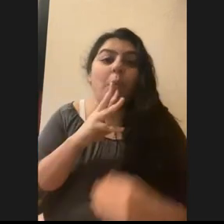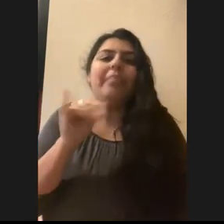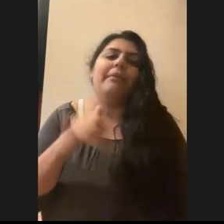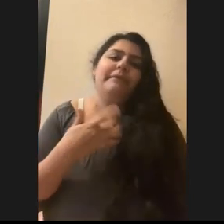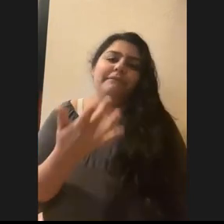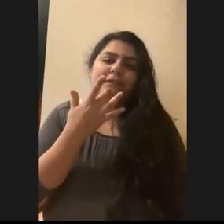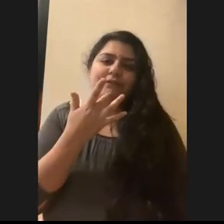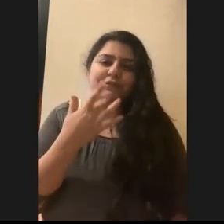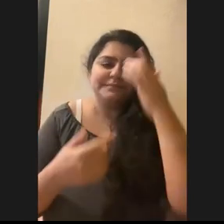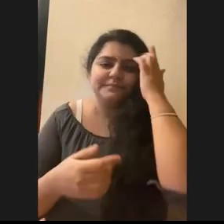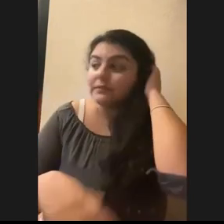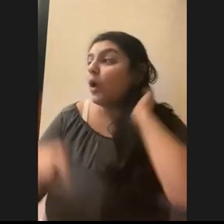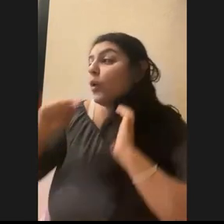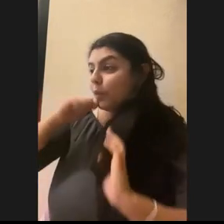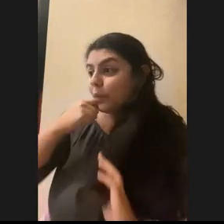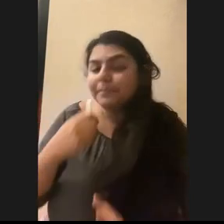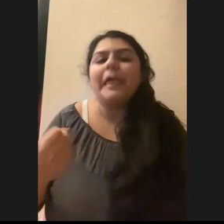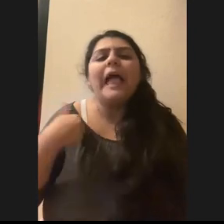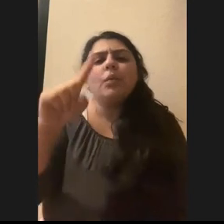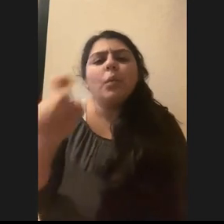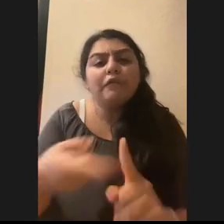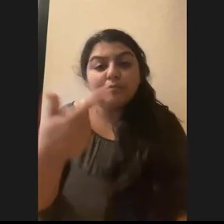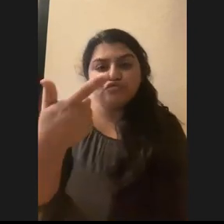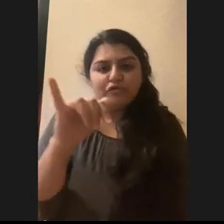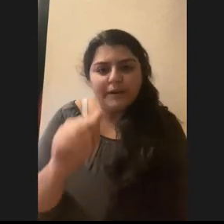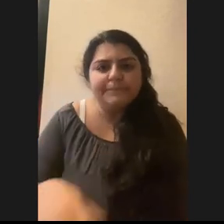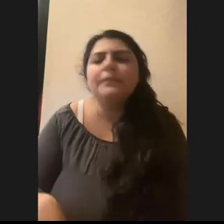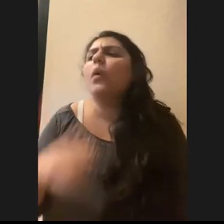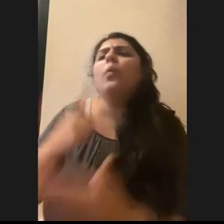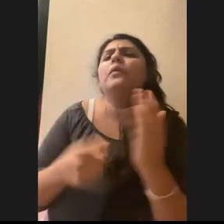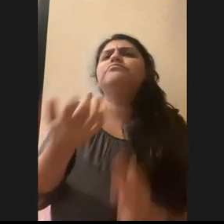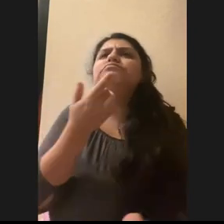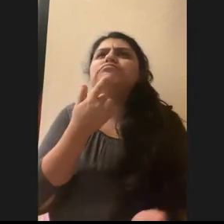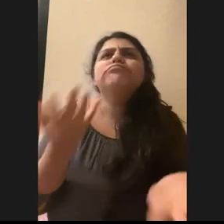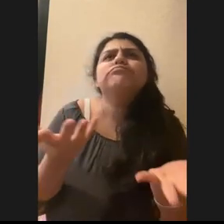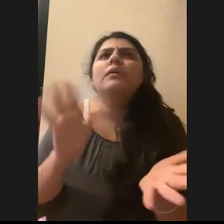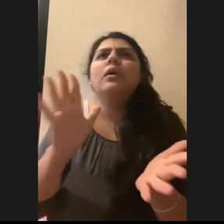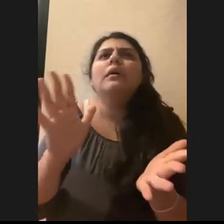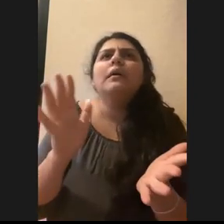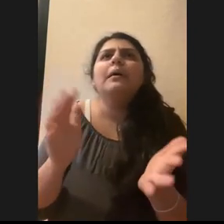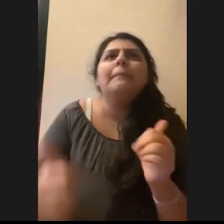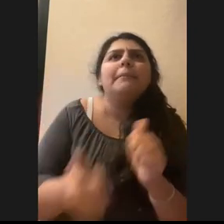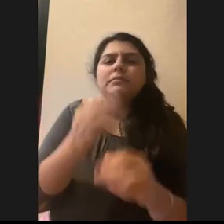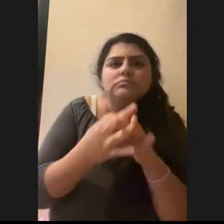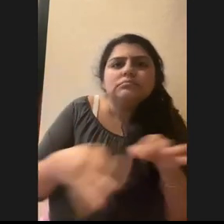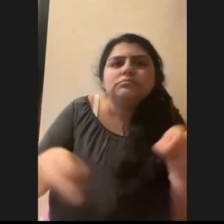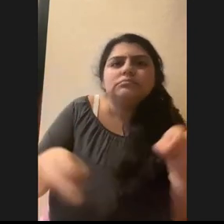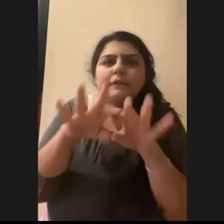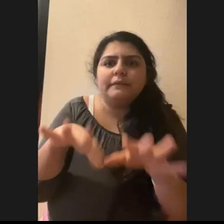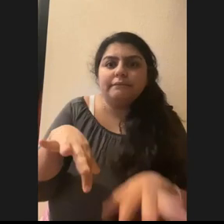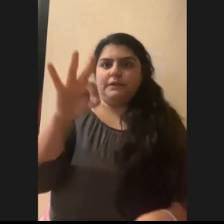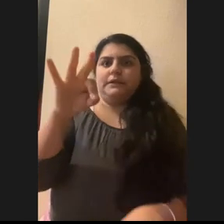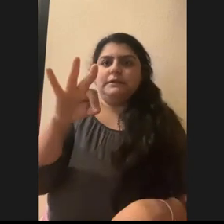Very cool. All right. We've got a question from Gia. What would you say is your most significant finding with the mammals that you work with?